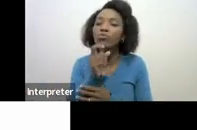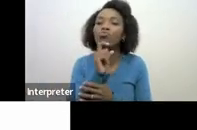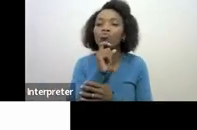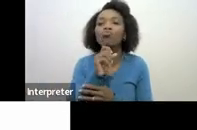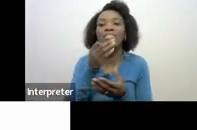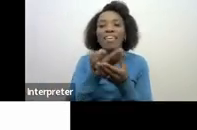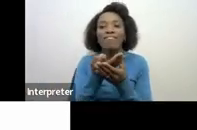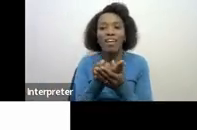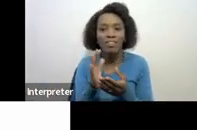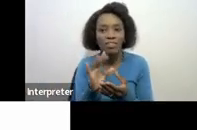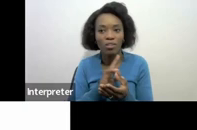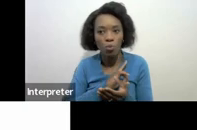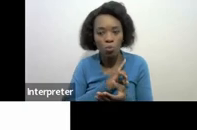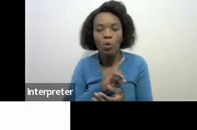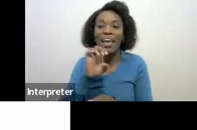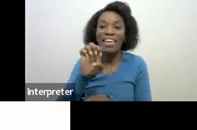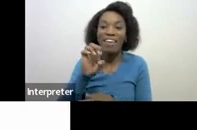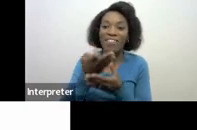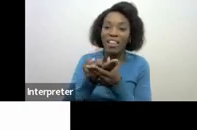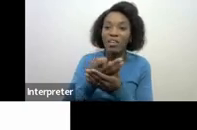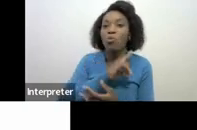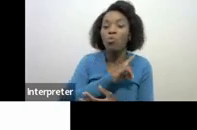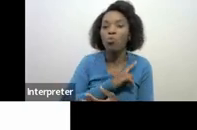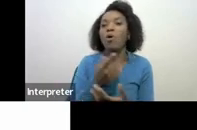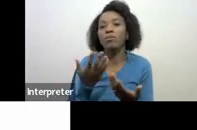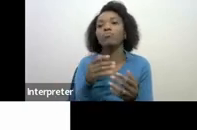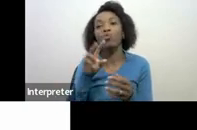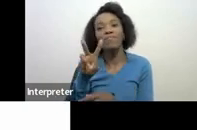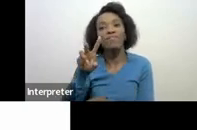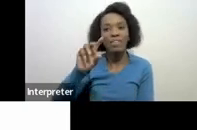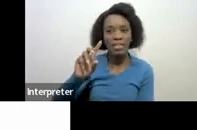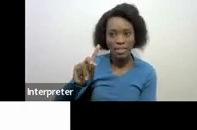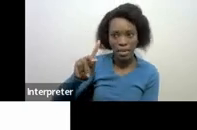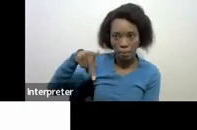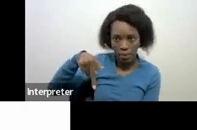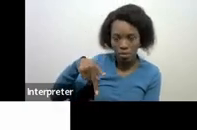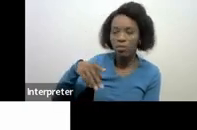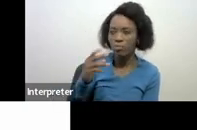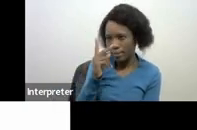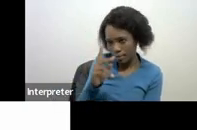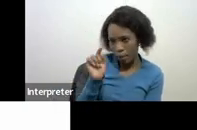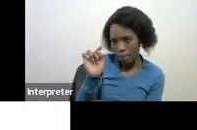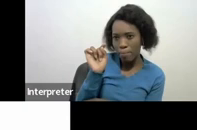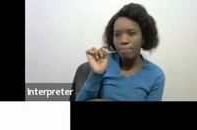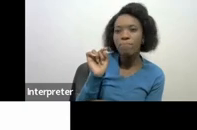engaging VDP division so you will put in your VDP there you will find your VDP form